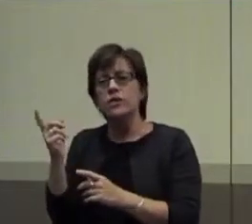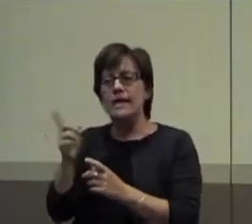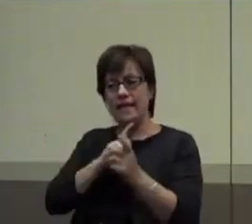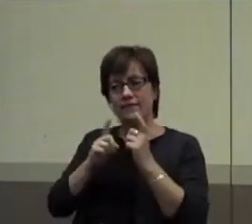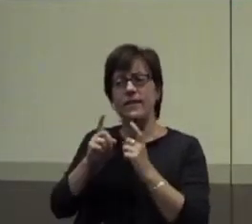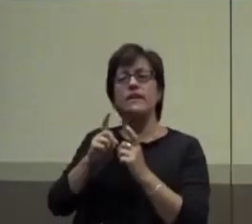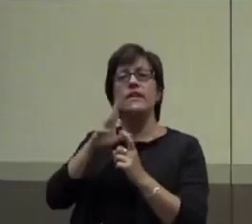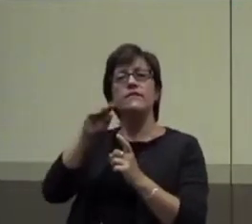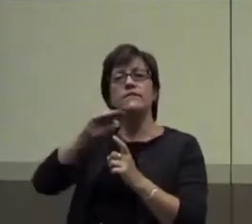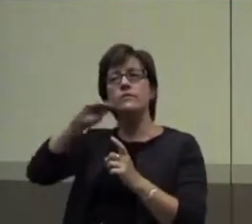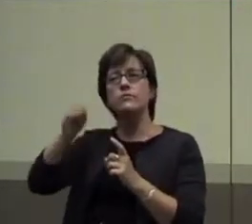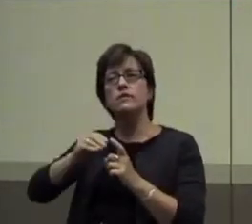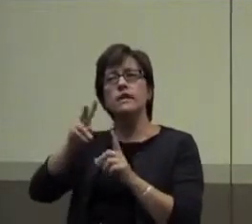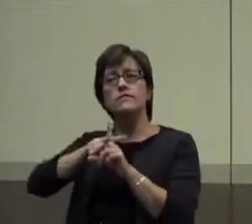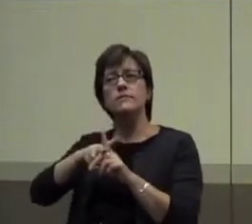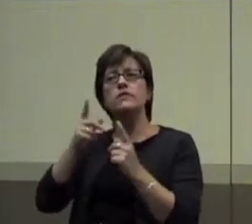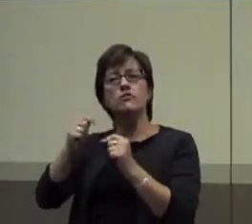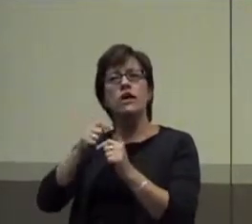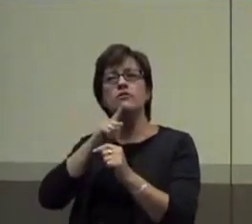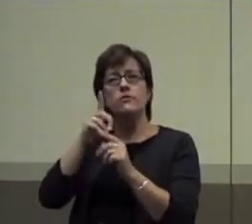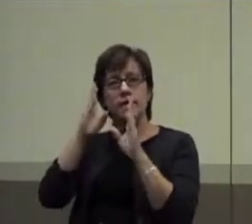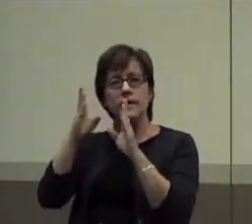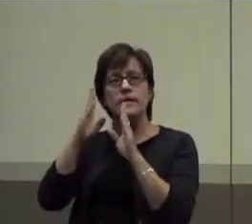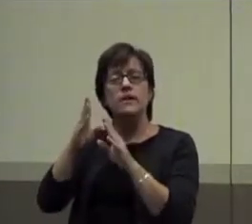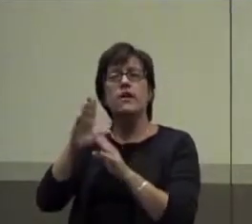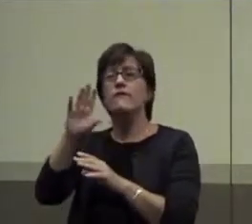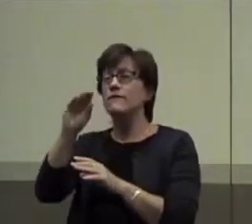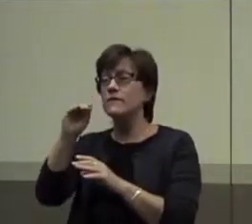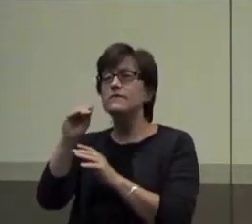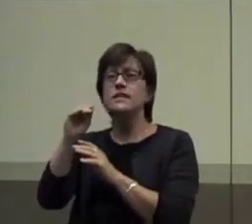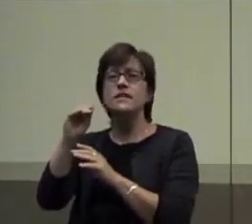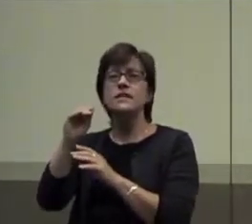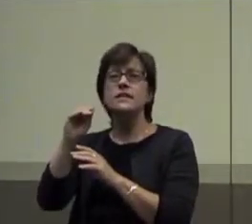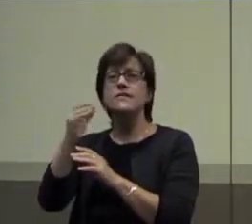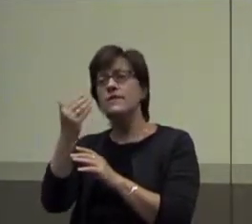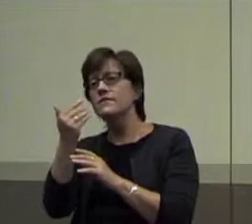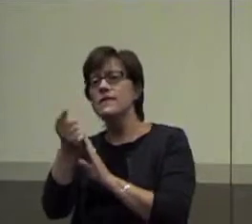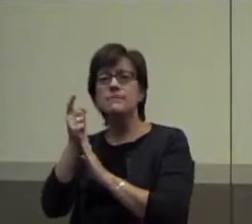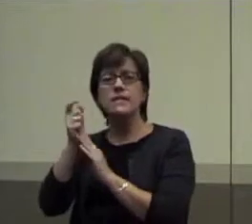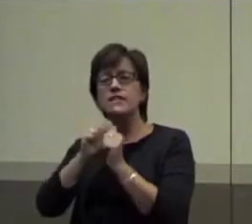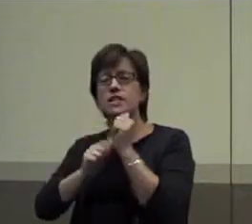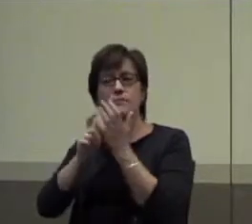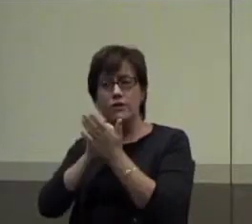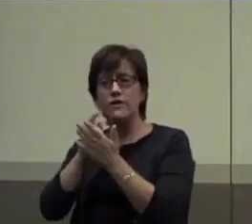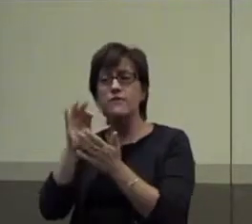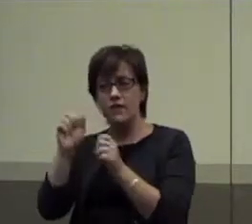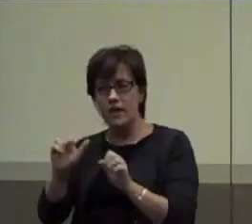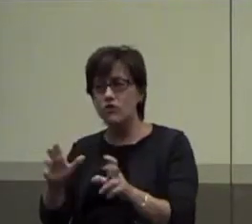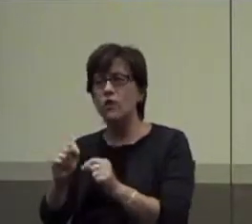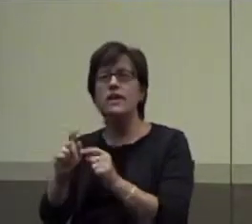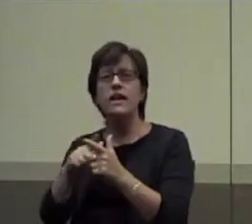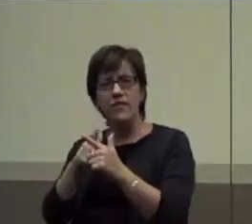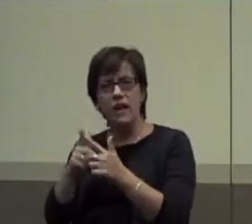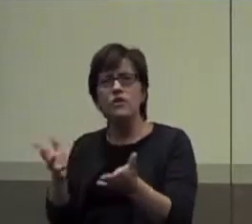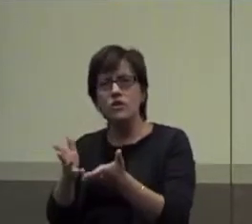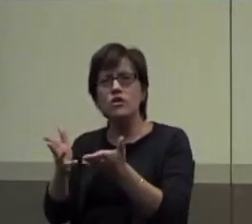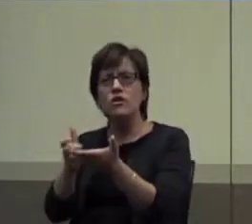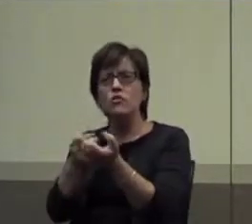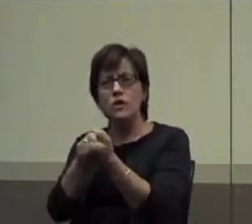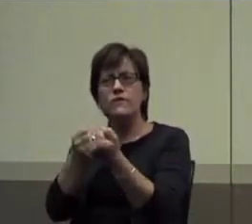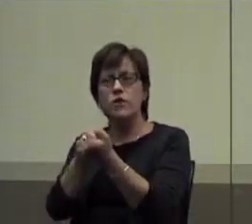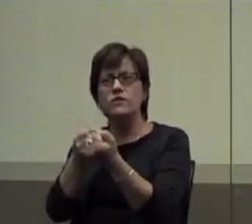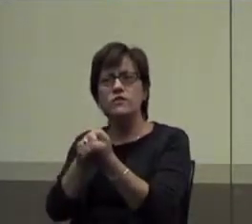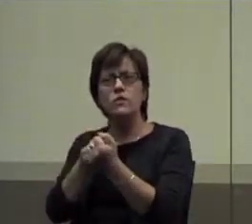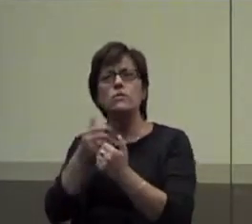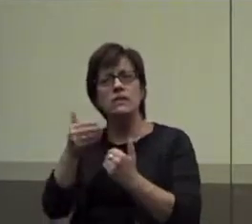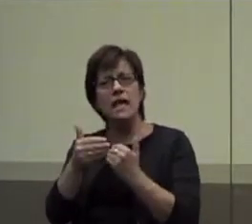complete for 15 minutes each period. If you do that, boom, we're going to reinforce that, okay, in the beginning. Again, we're going to take steps forward.